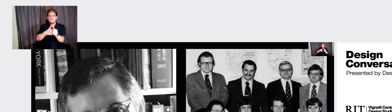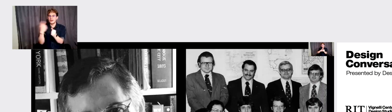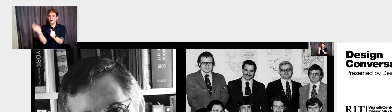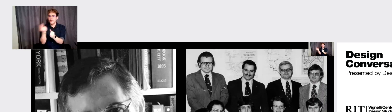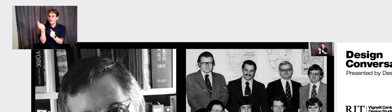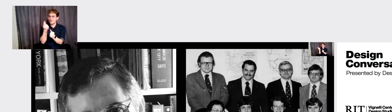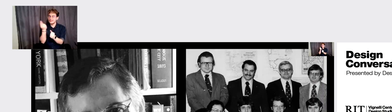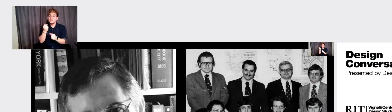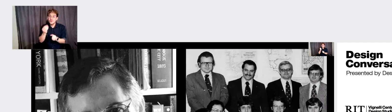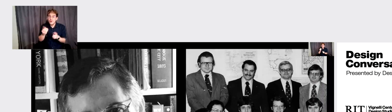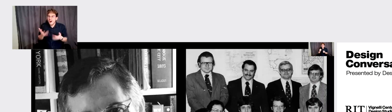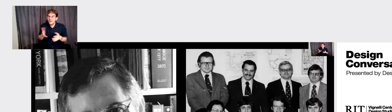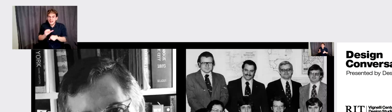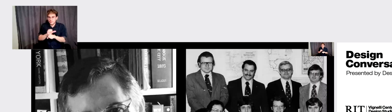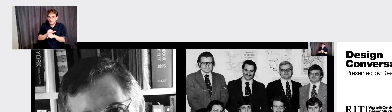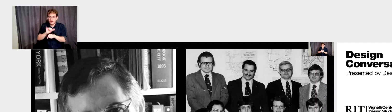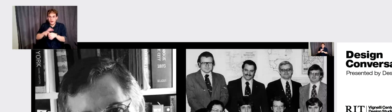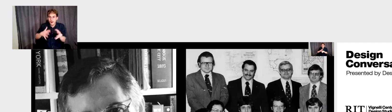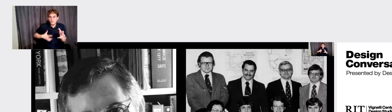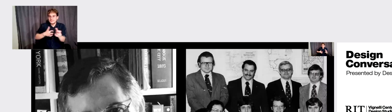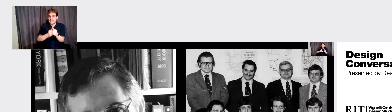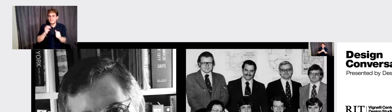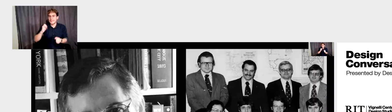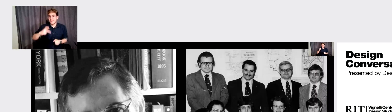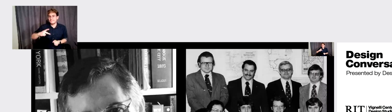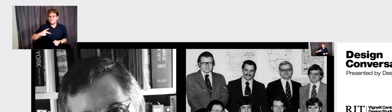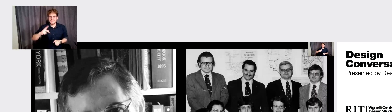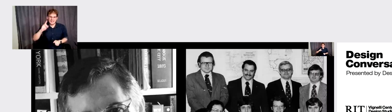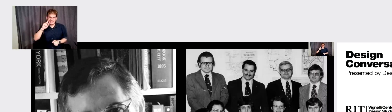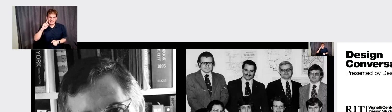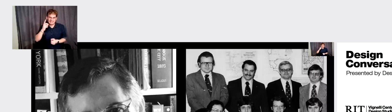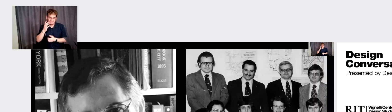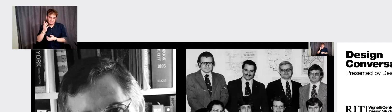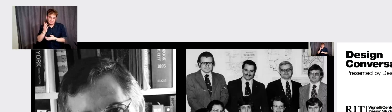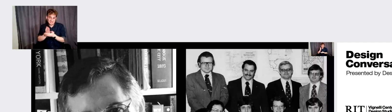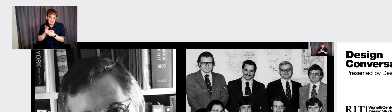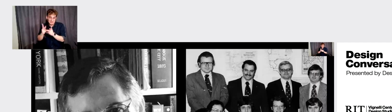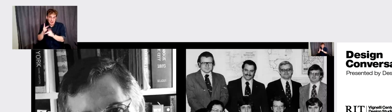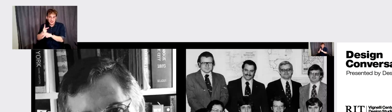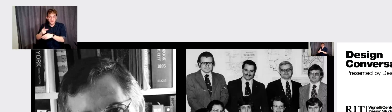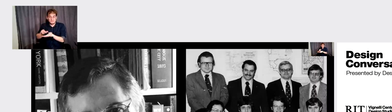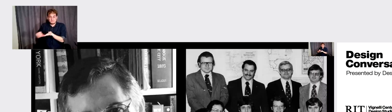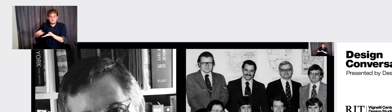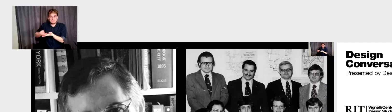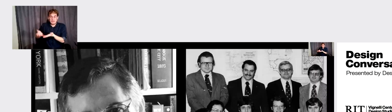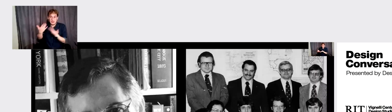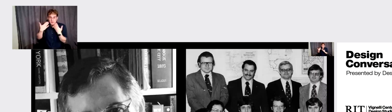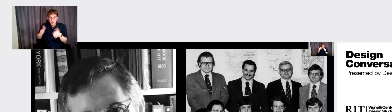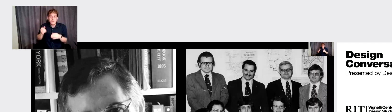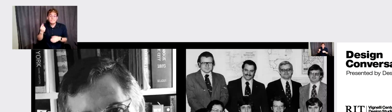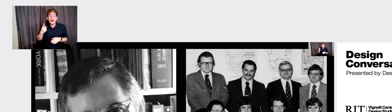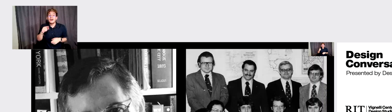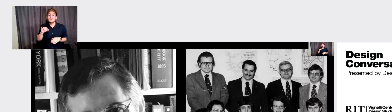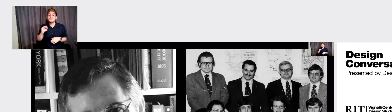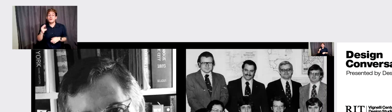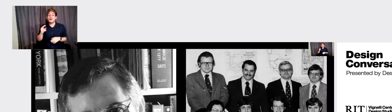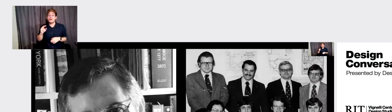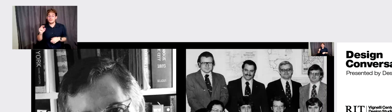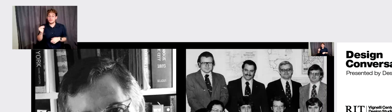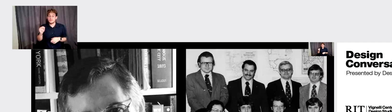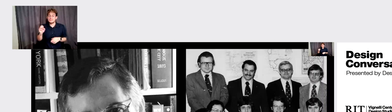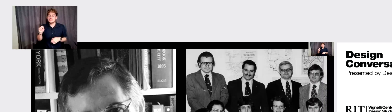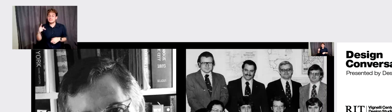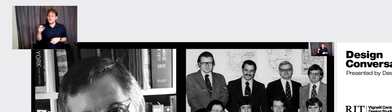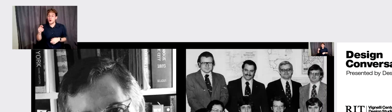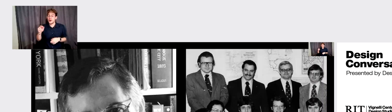So they were already working on that. They were, I think in some sort of retainer with the MTA doing that work and John Taranac, uh, was working at